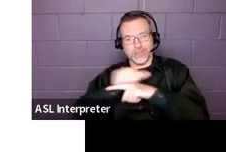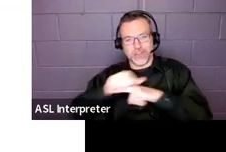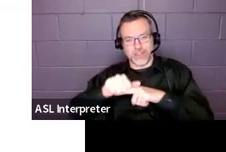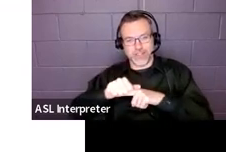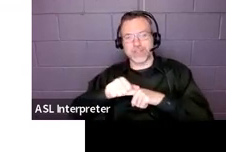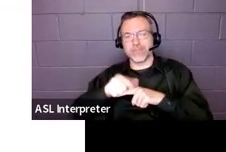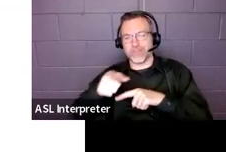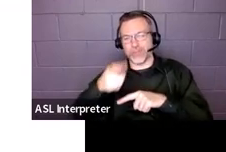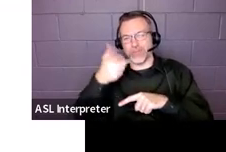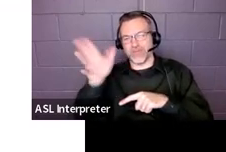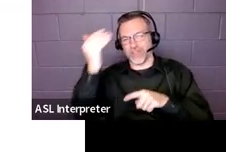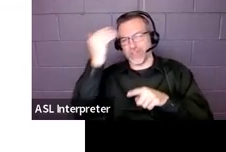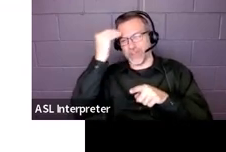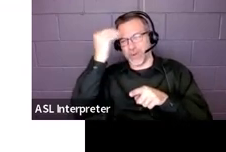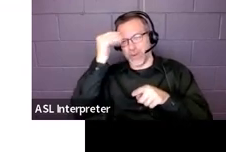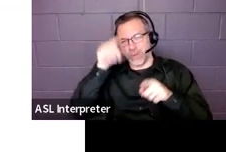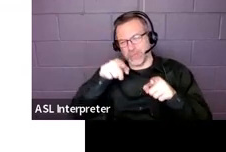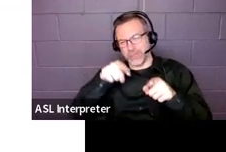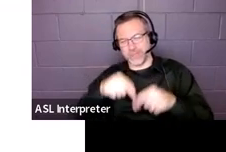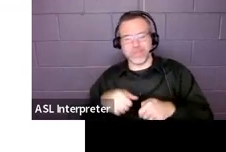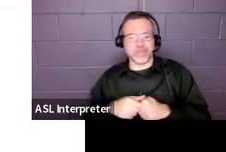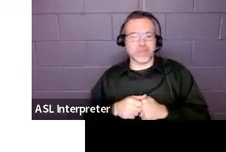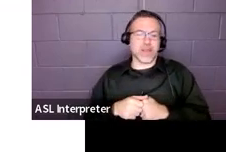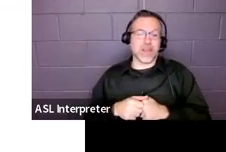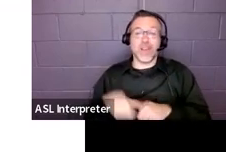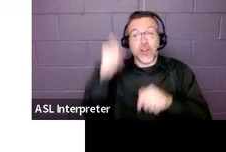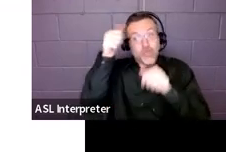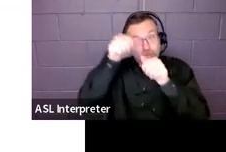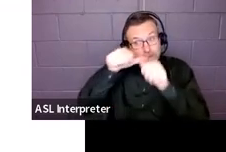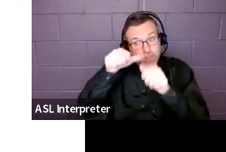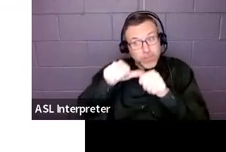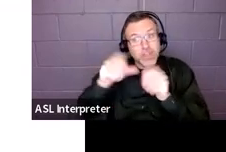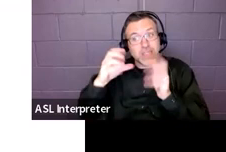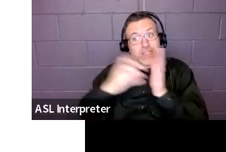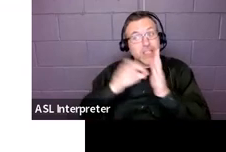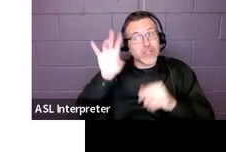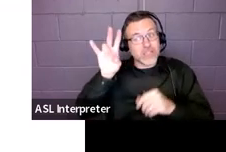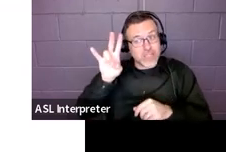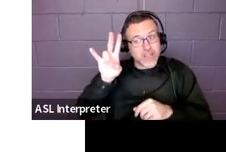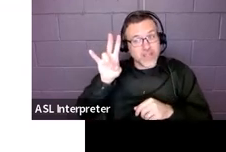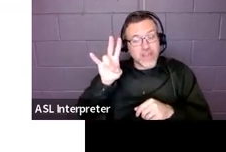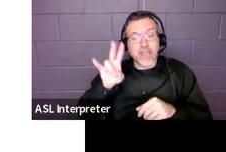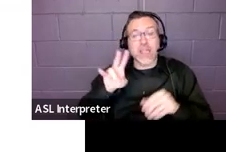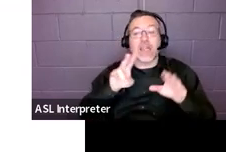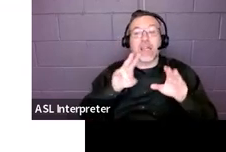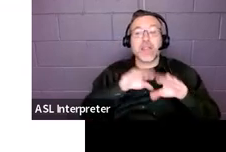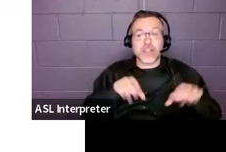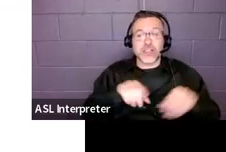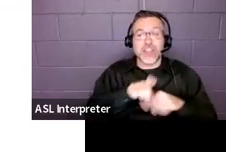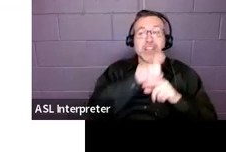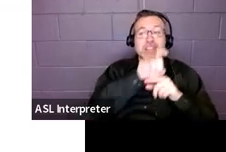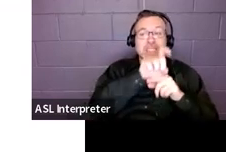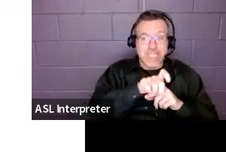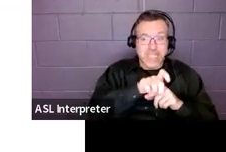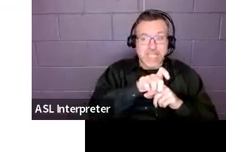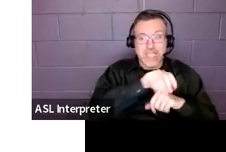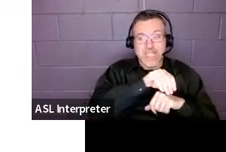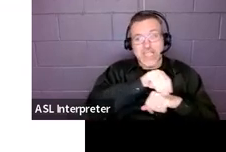and we want to keep in mind as we do section seven that the child's needs drive their services and their frequencies,